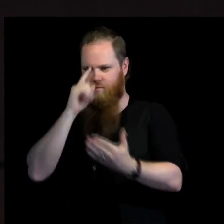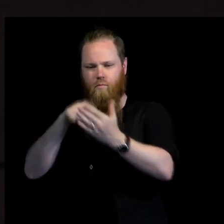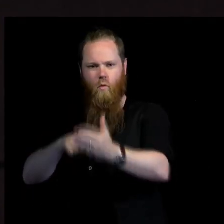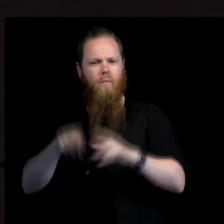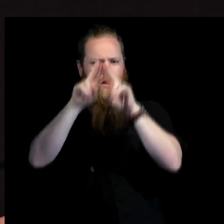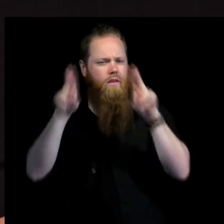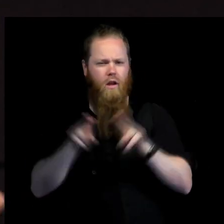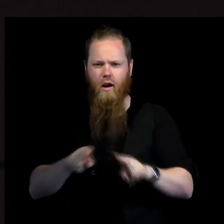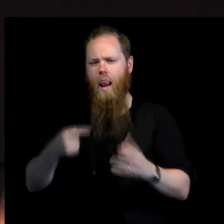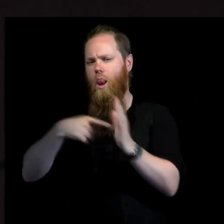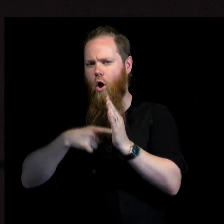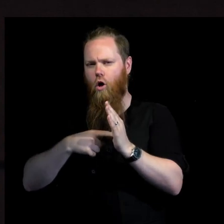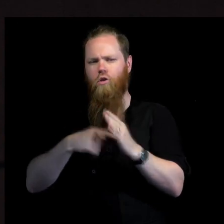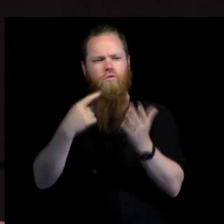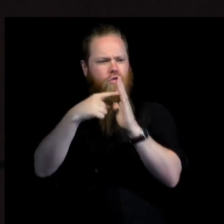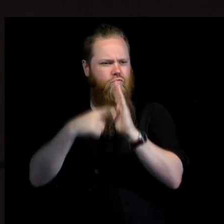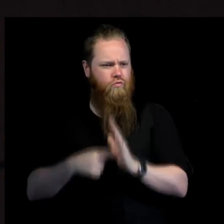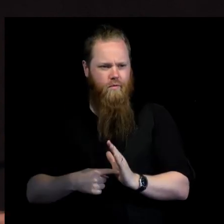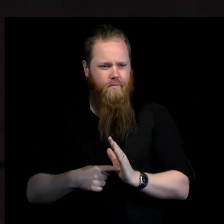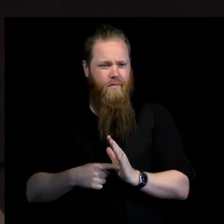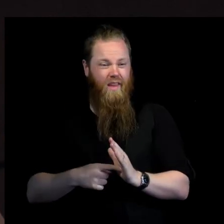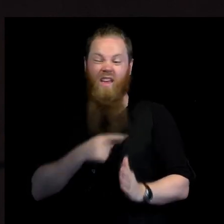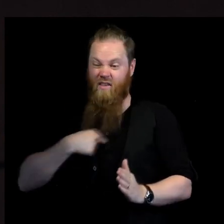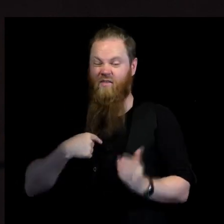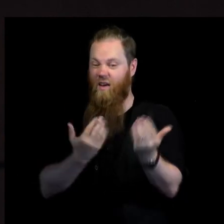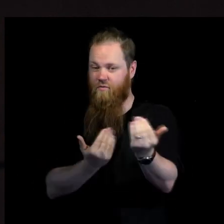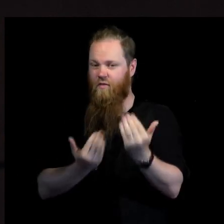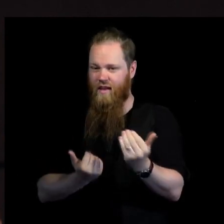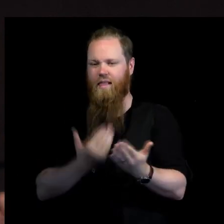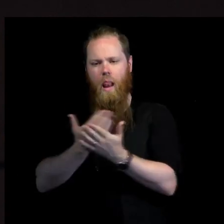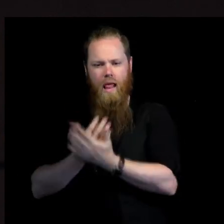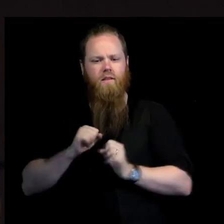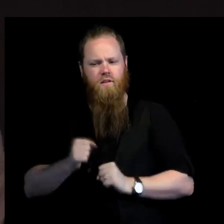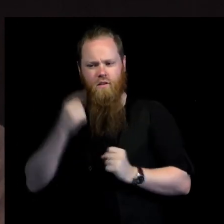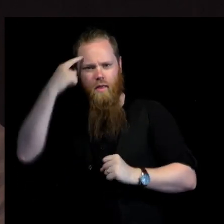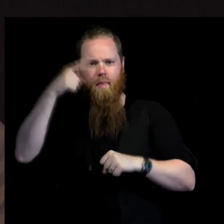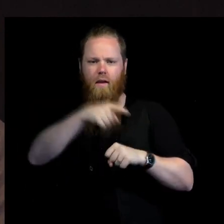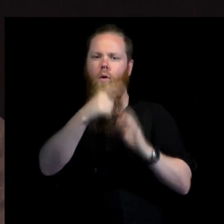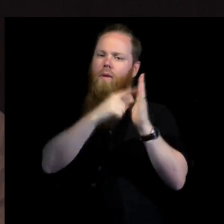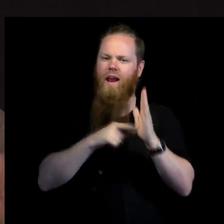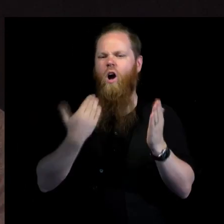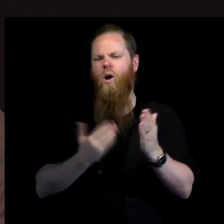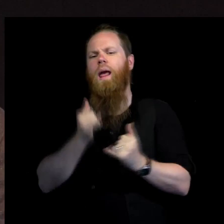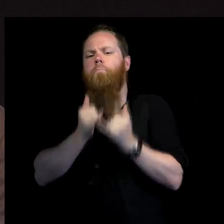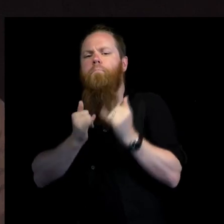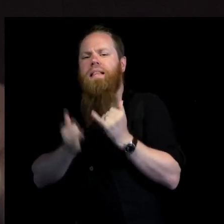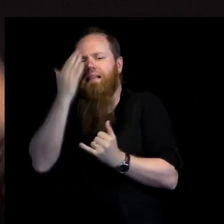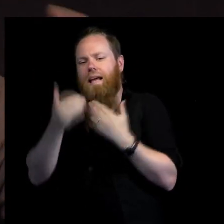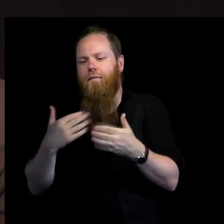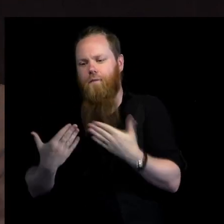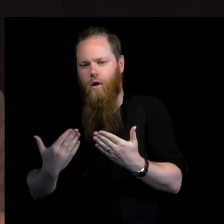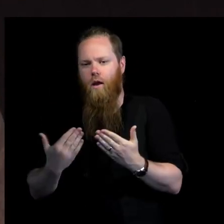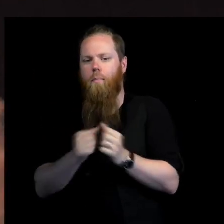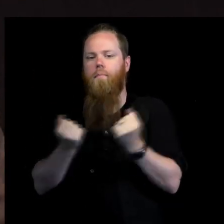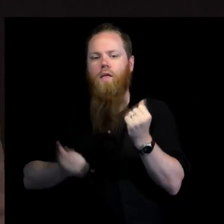the rule system. Basically, every country was expected to say this was a minimum, but depending on your abilities, your resources, your